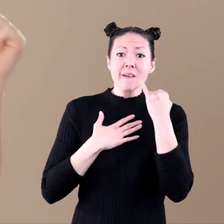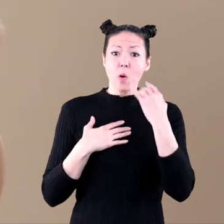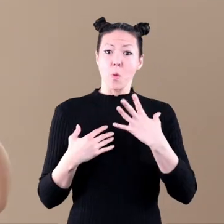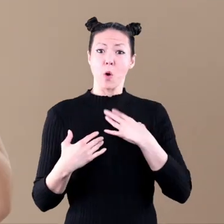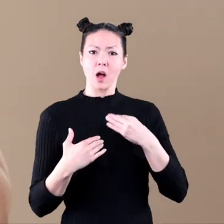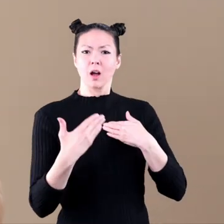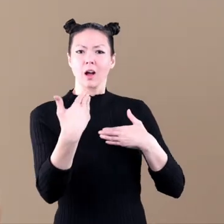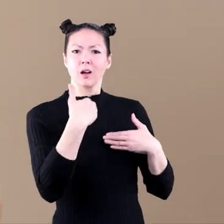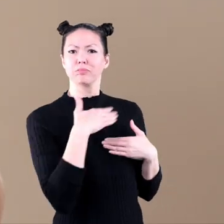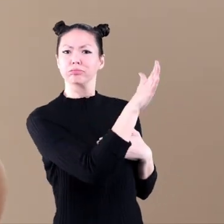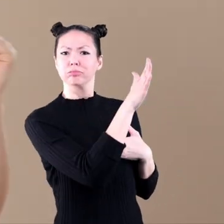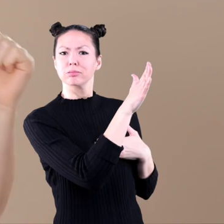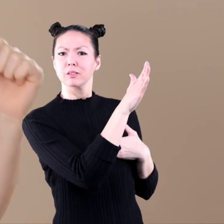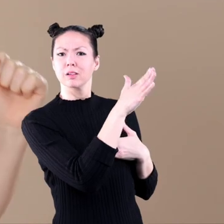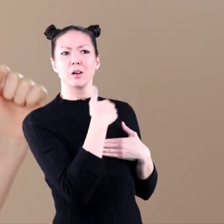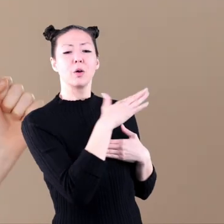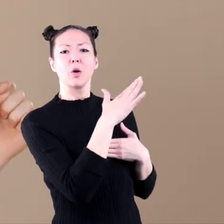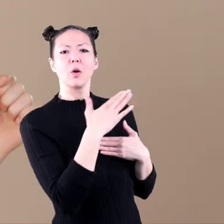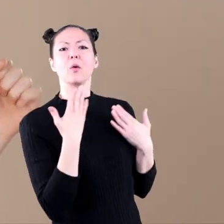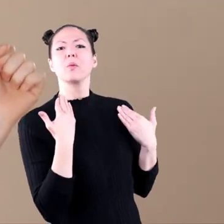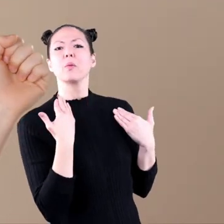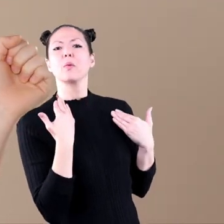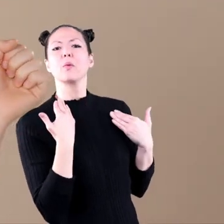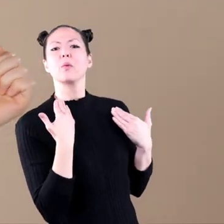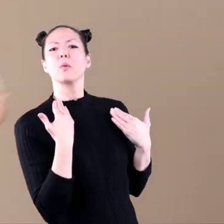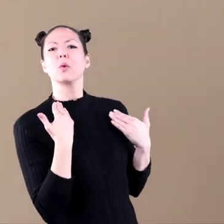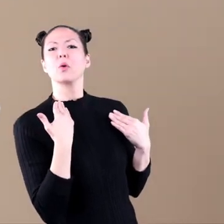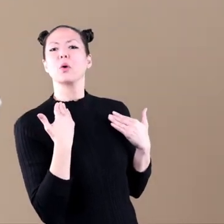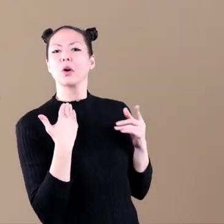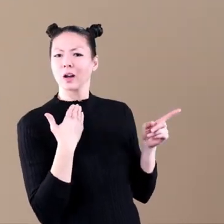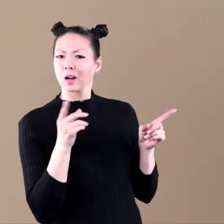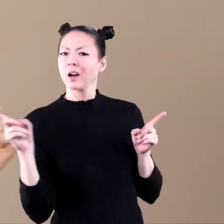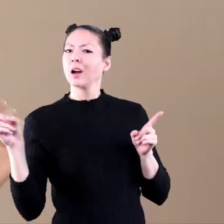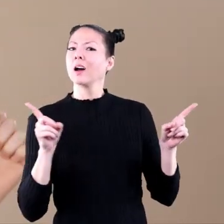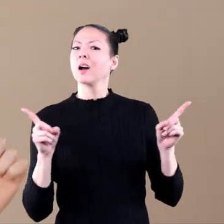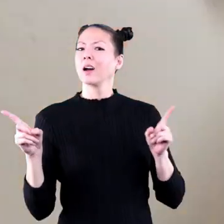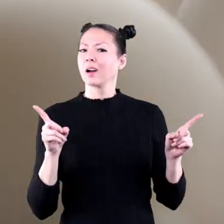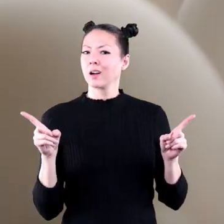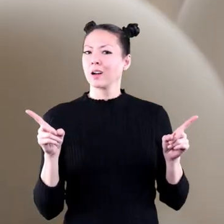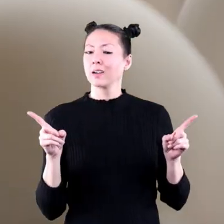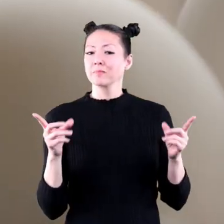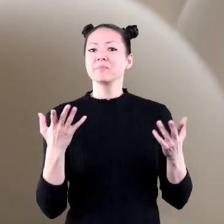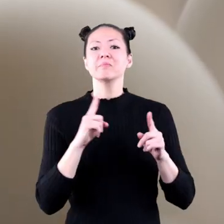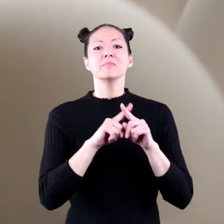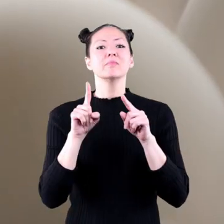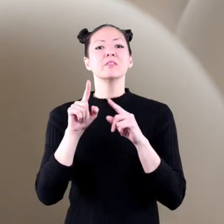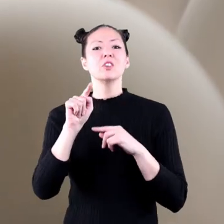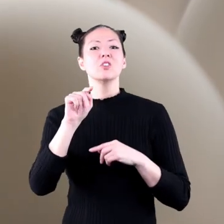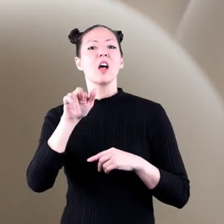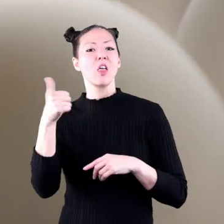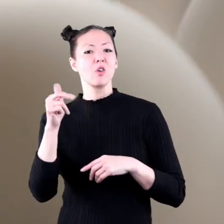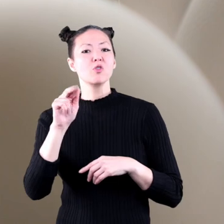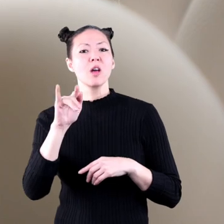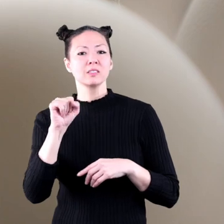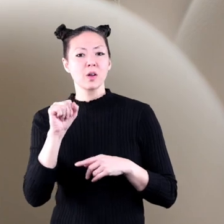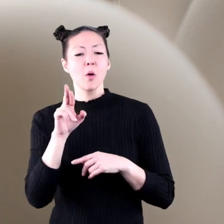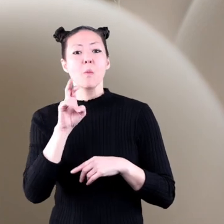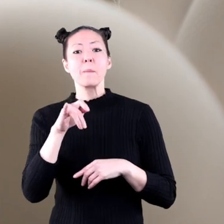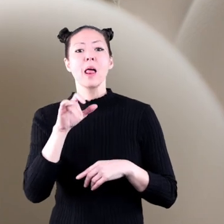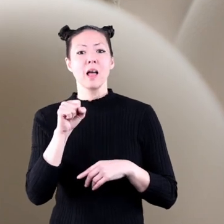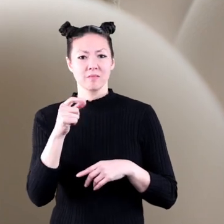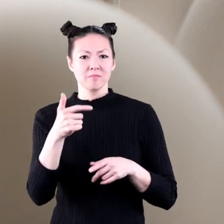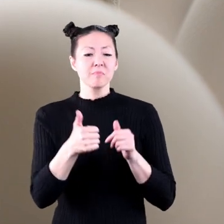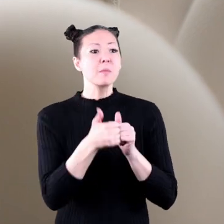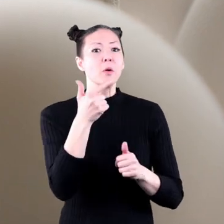But the white shirt will reflect the sun's rays and help you feel cooler. Another trait of reptiles is that